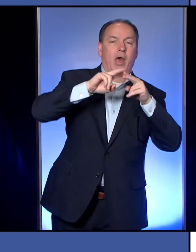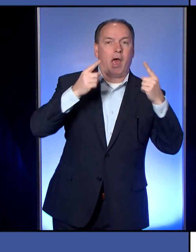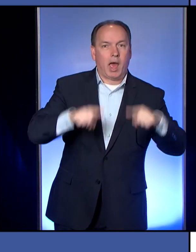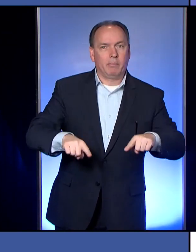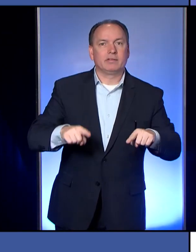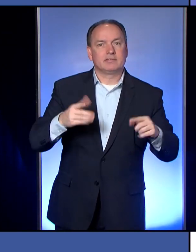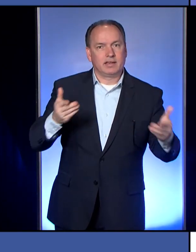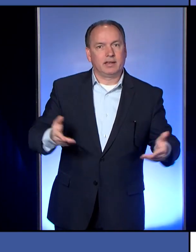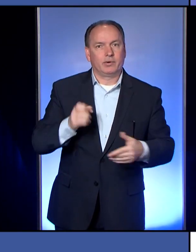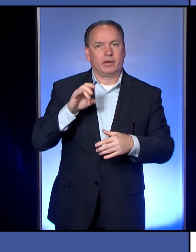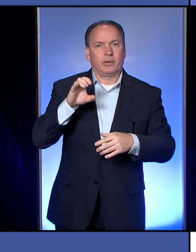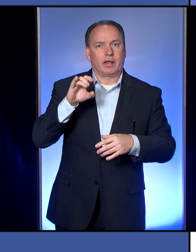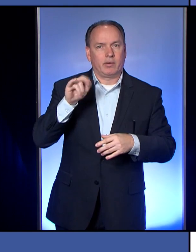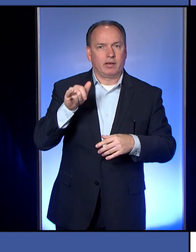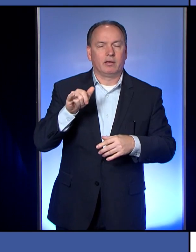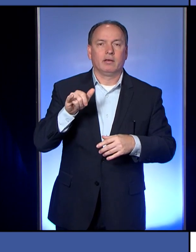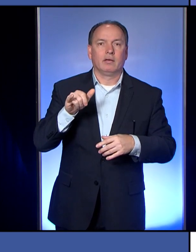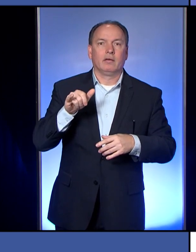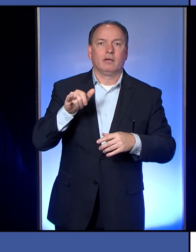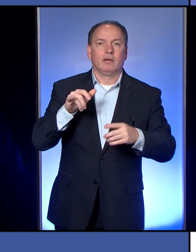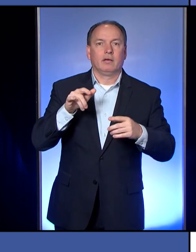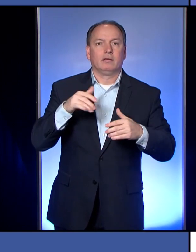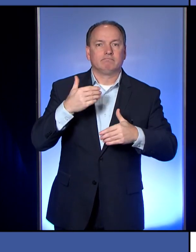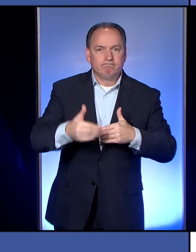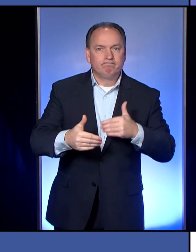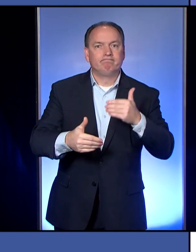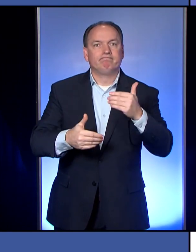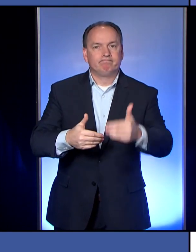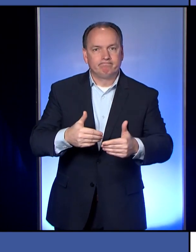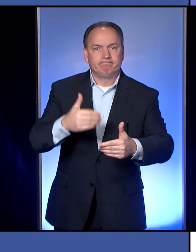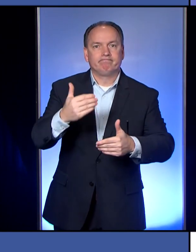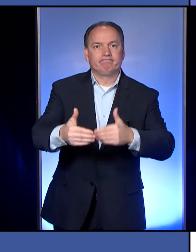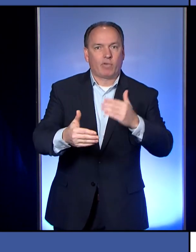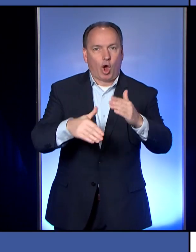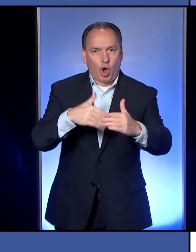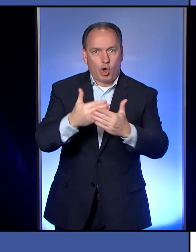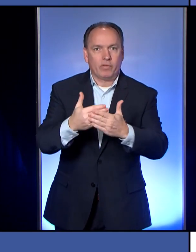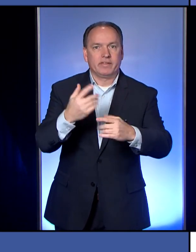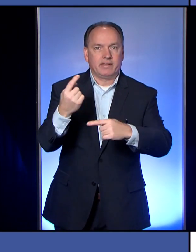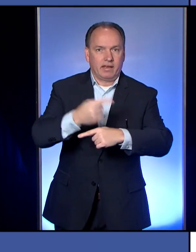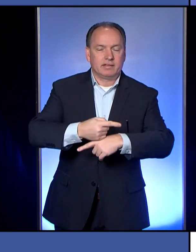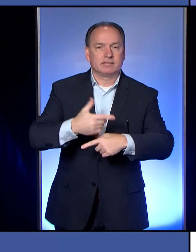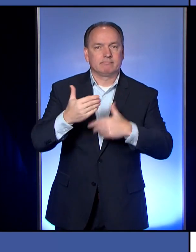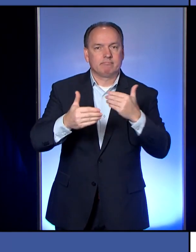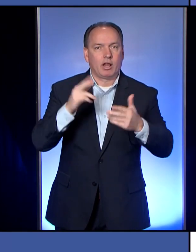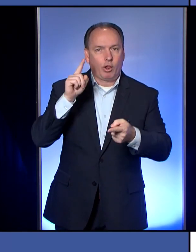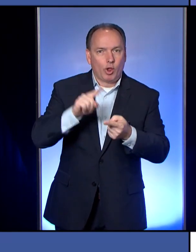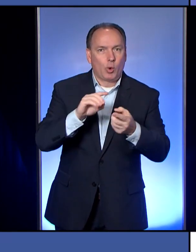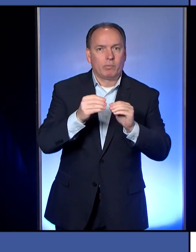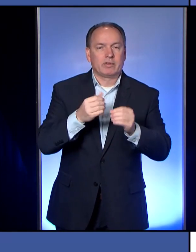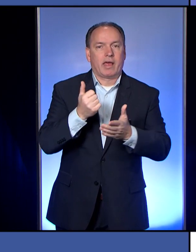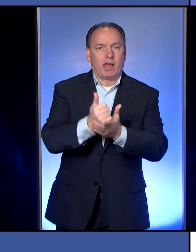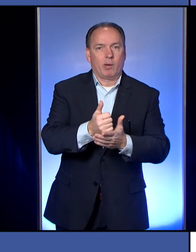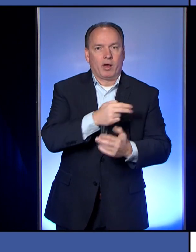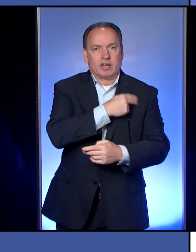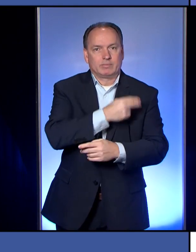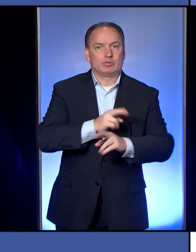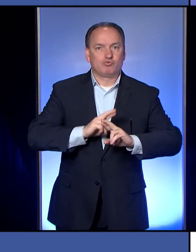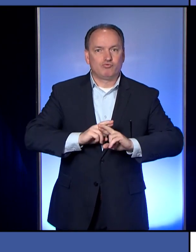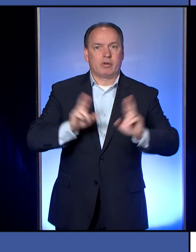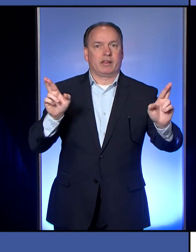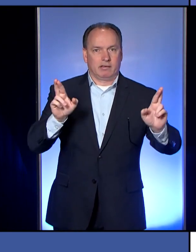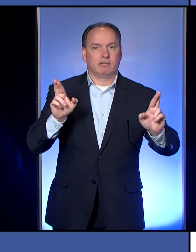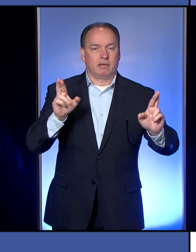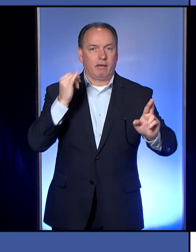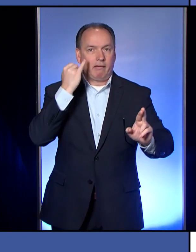having another day, another day, another day, all those days out there is going to help our hospitals be there if